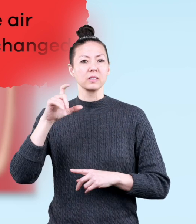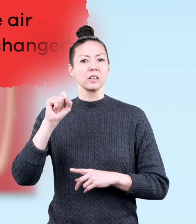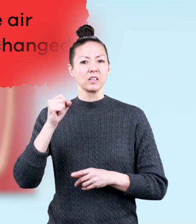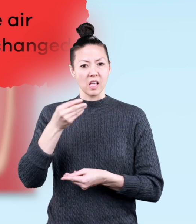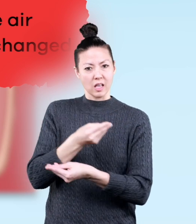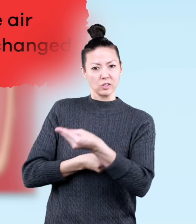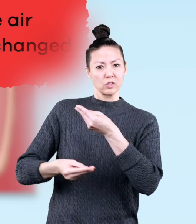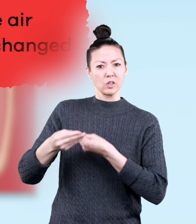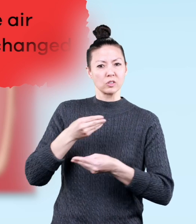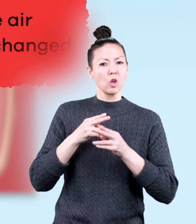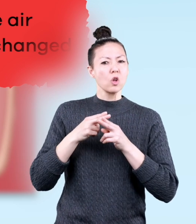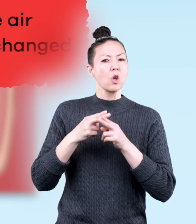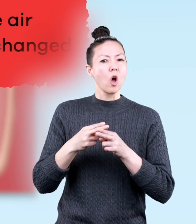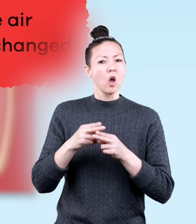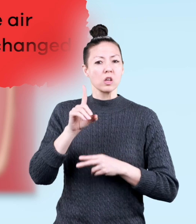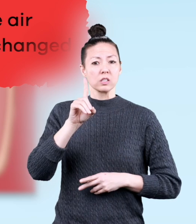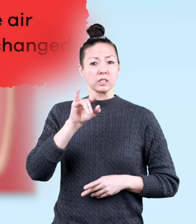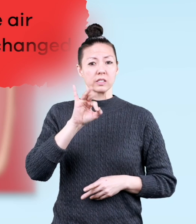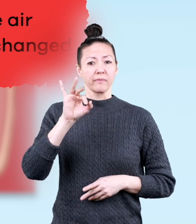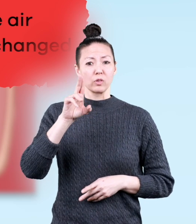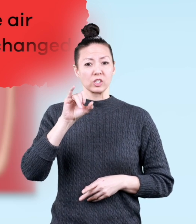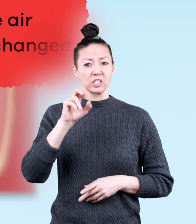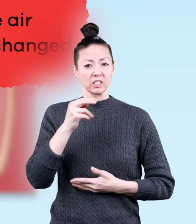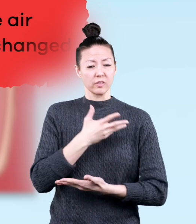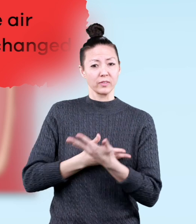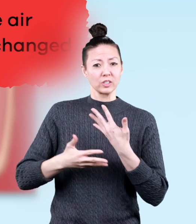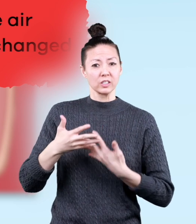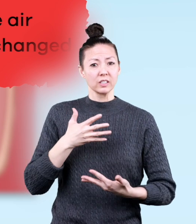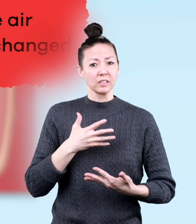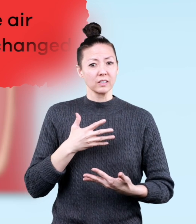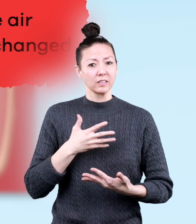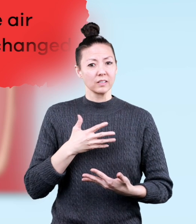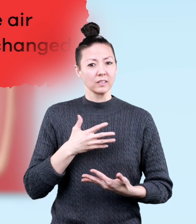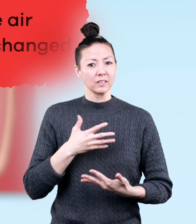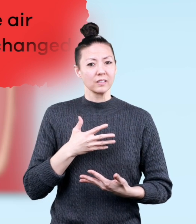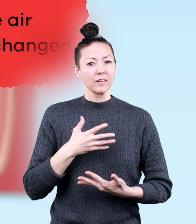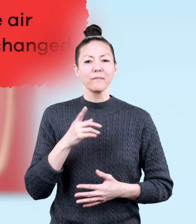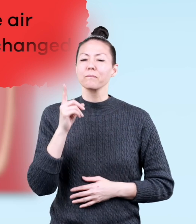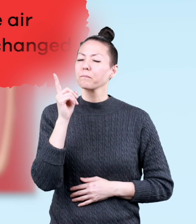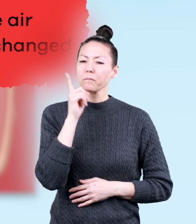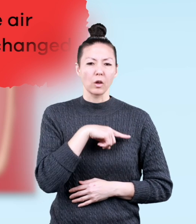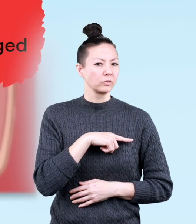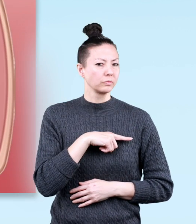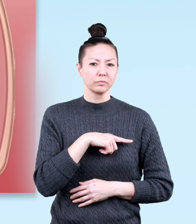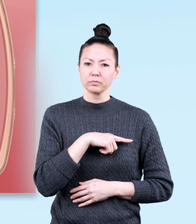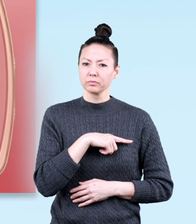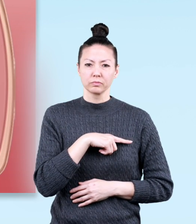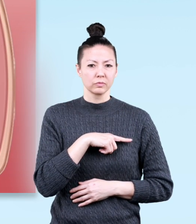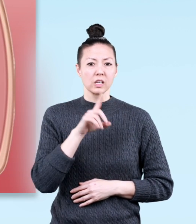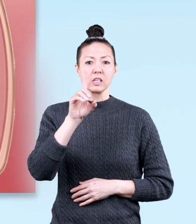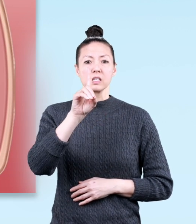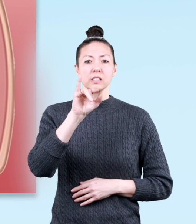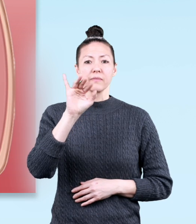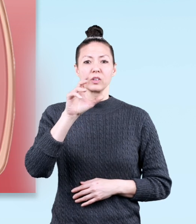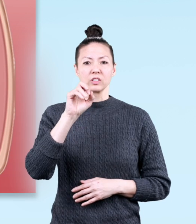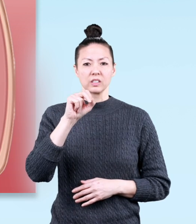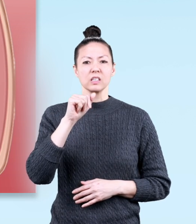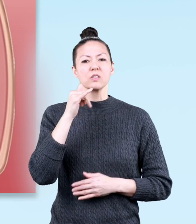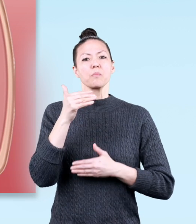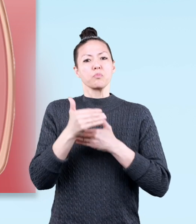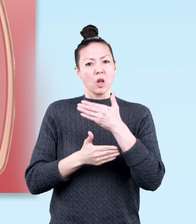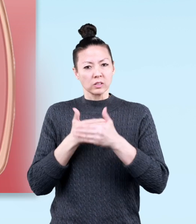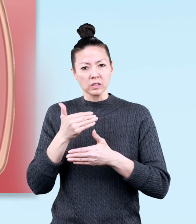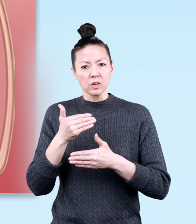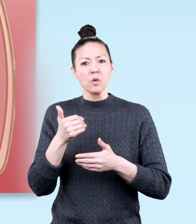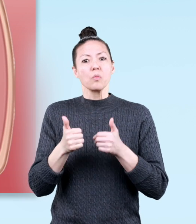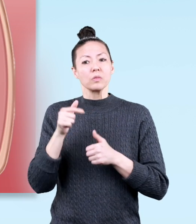from the cells is exchanged is called diffusion. False. Diffusion